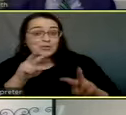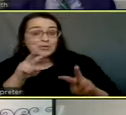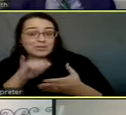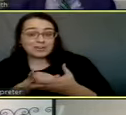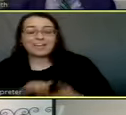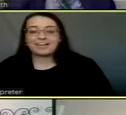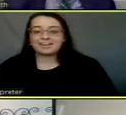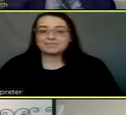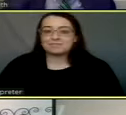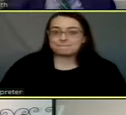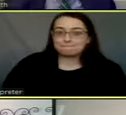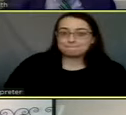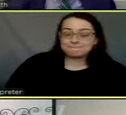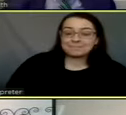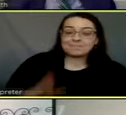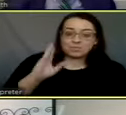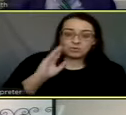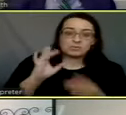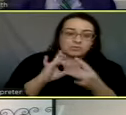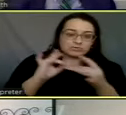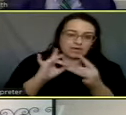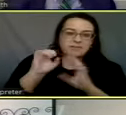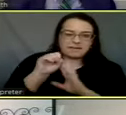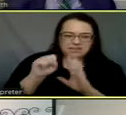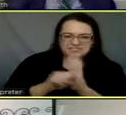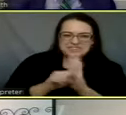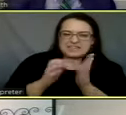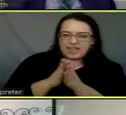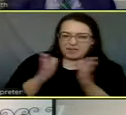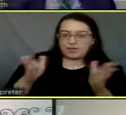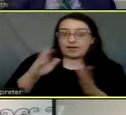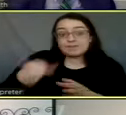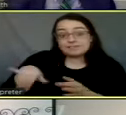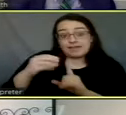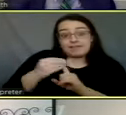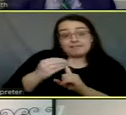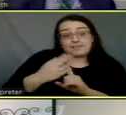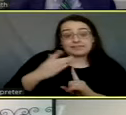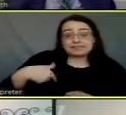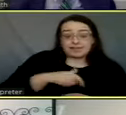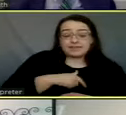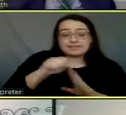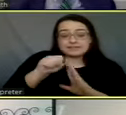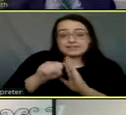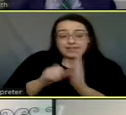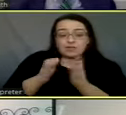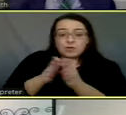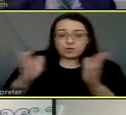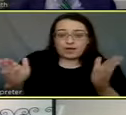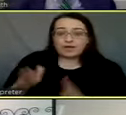will talk on, I mean, it will talk about statewide supply, which affected us here in the Panhandle area, but.